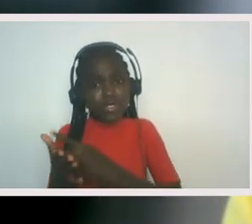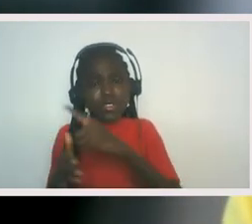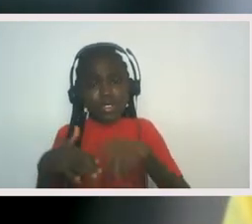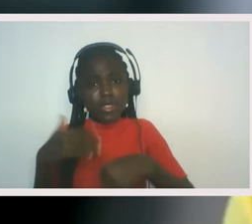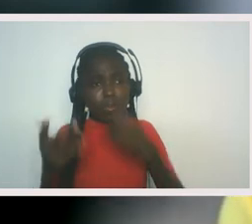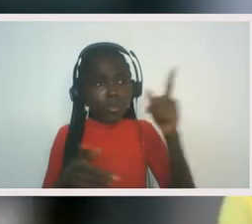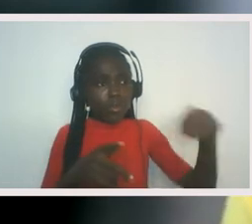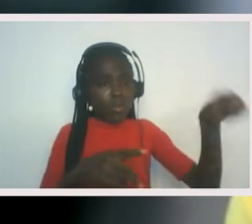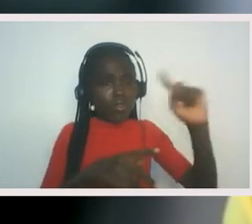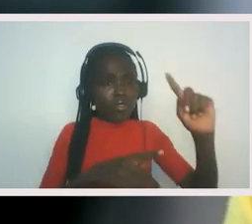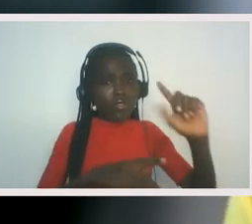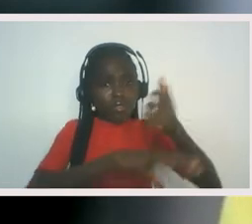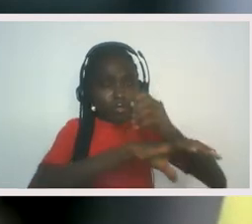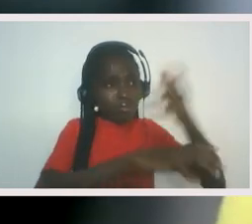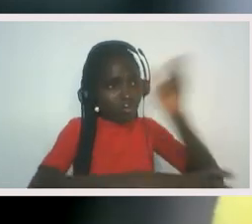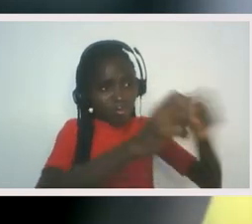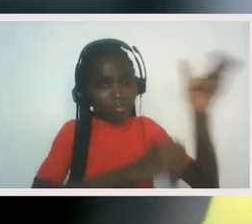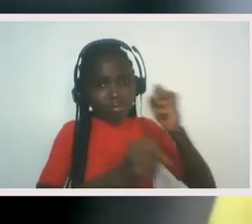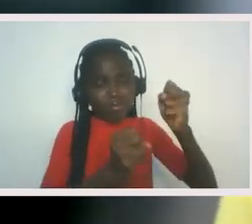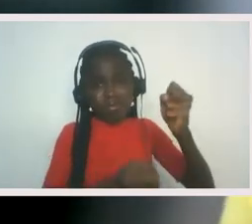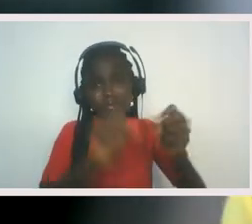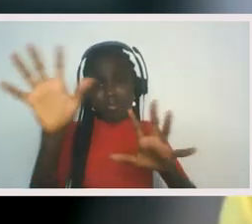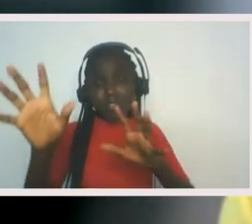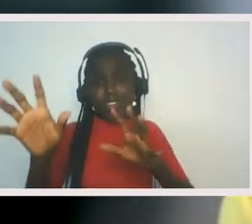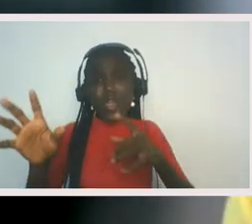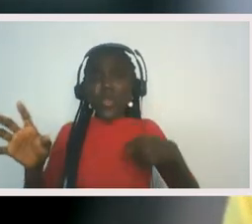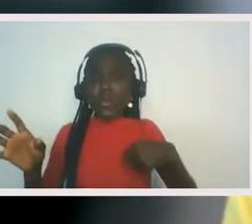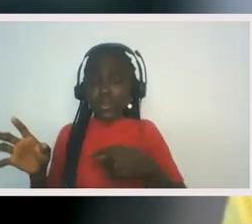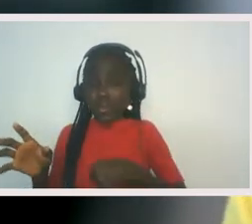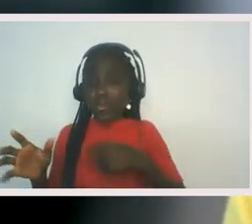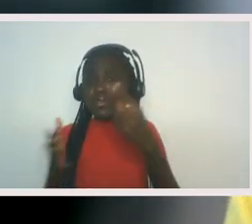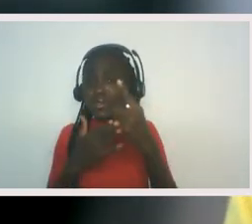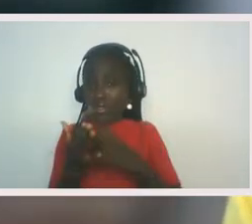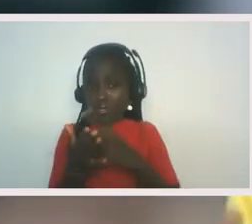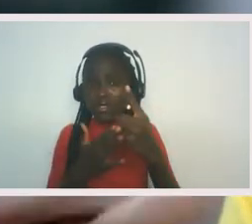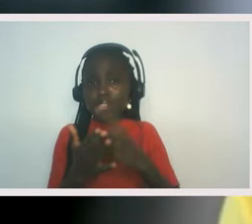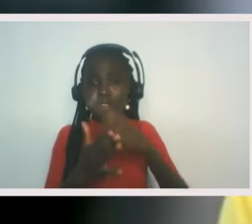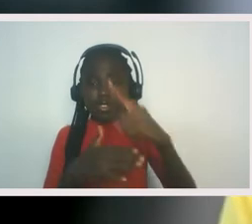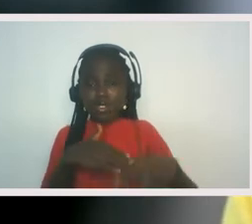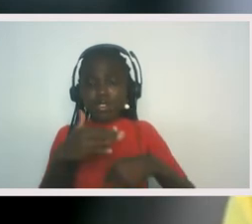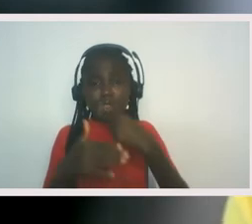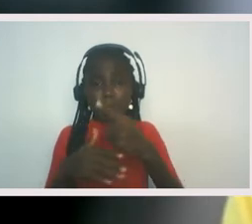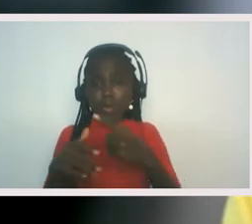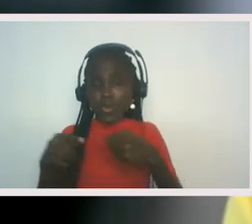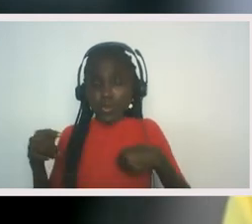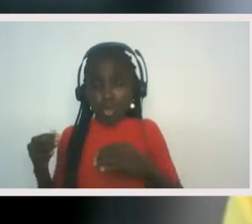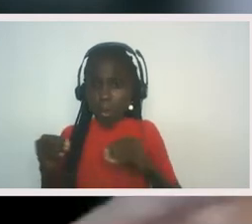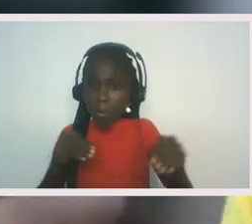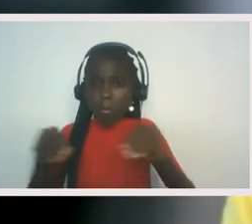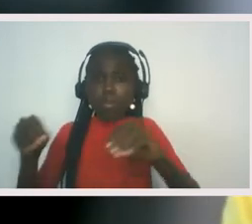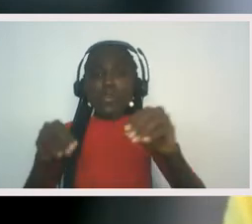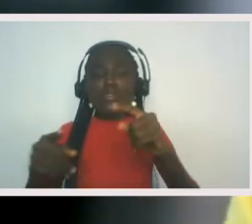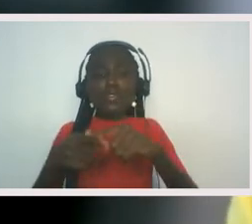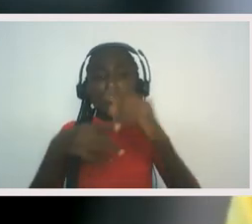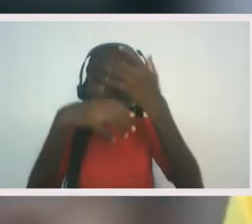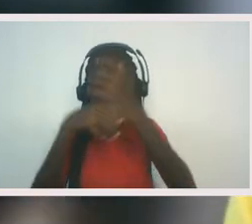a broader decolonization agenda in which we move to create a set